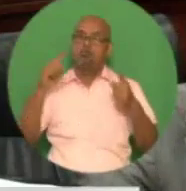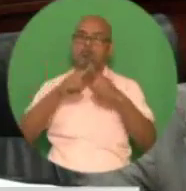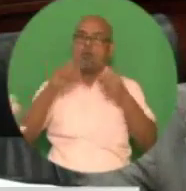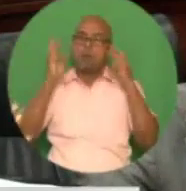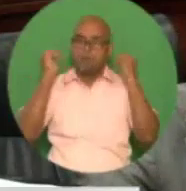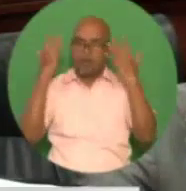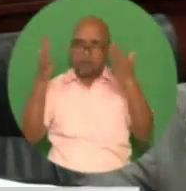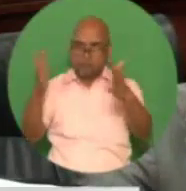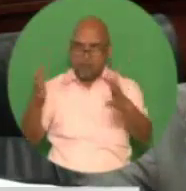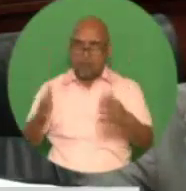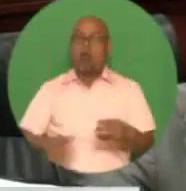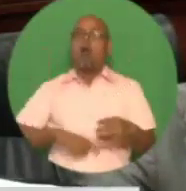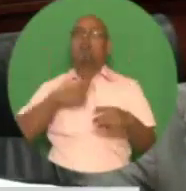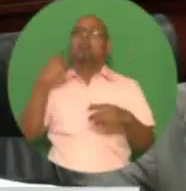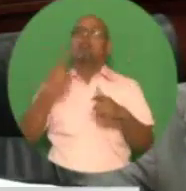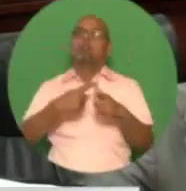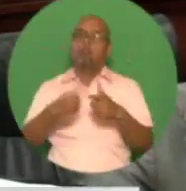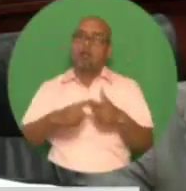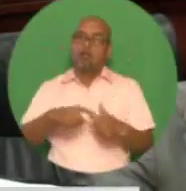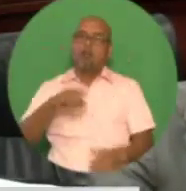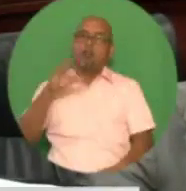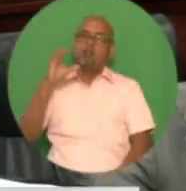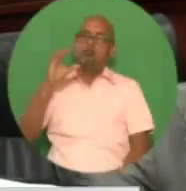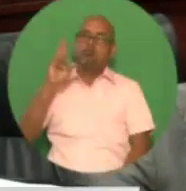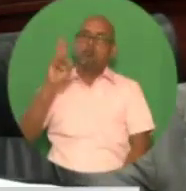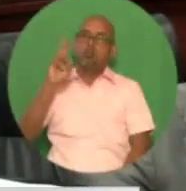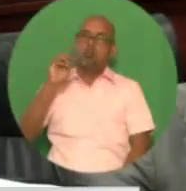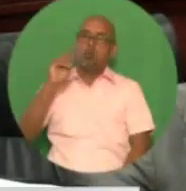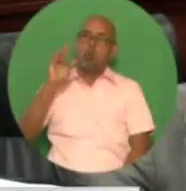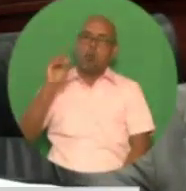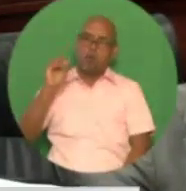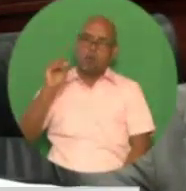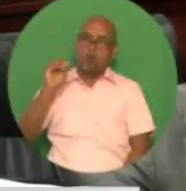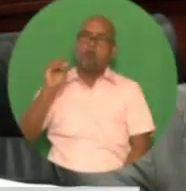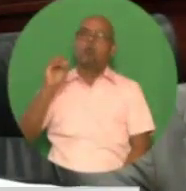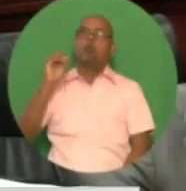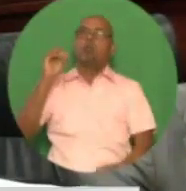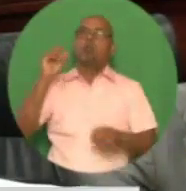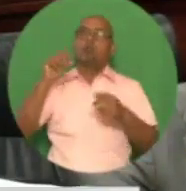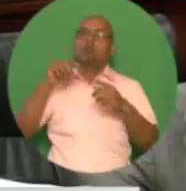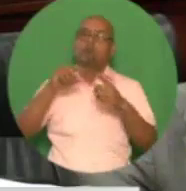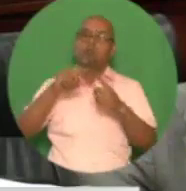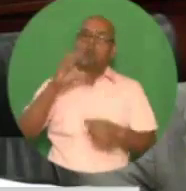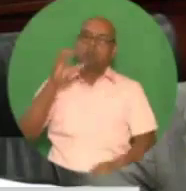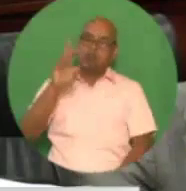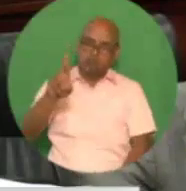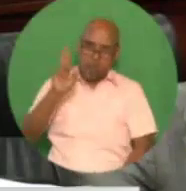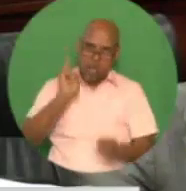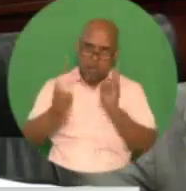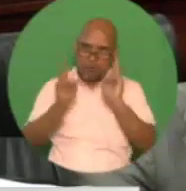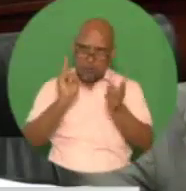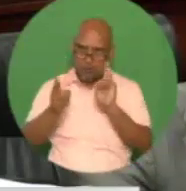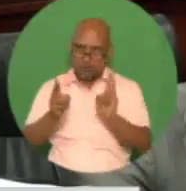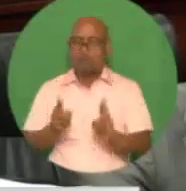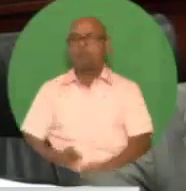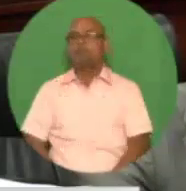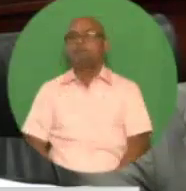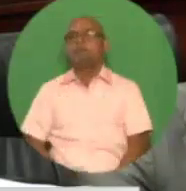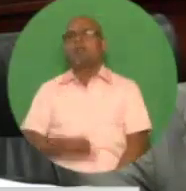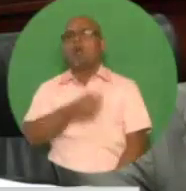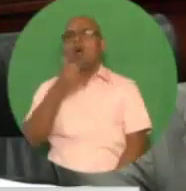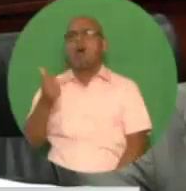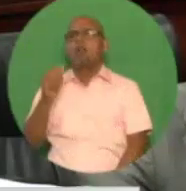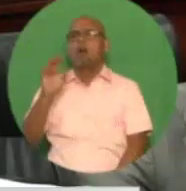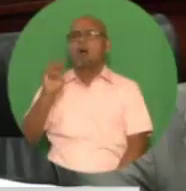comprises the Komuto Road linked to the Churchill Roosevelt Highway segment. The Moruga Main Road is being rehabilitated in